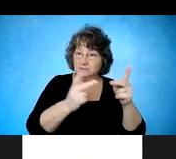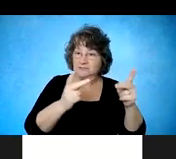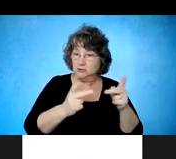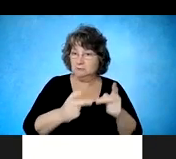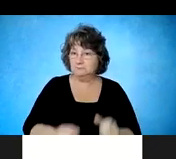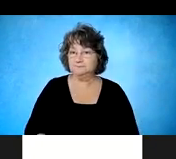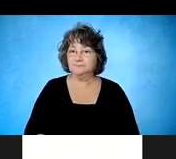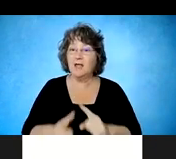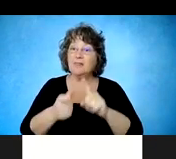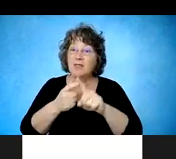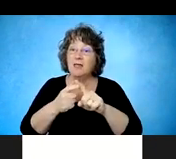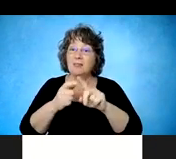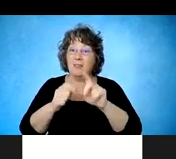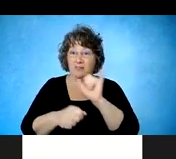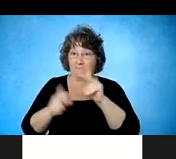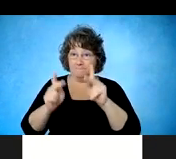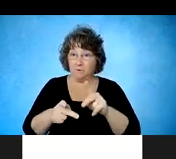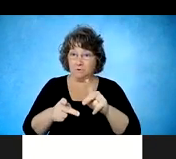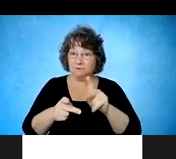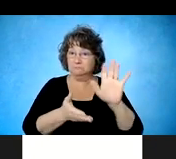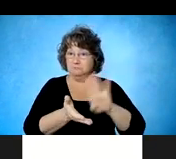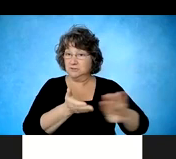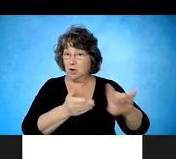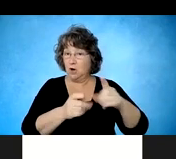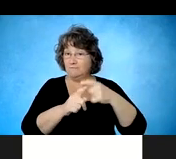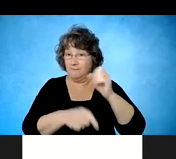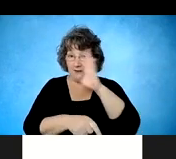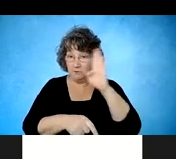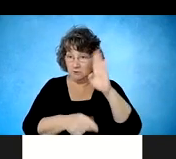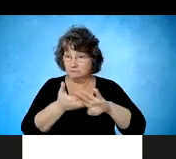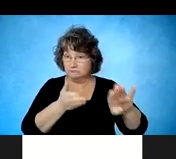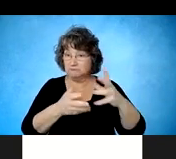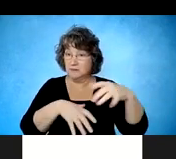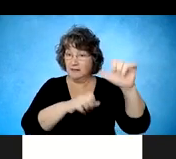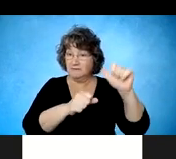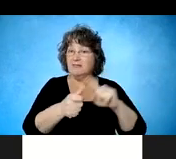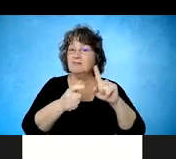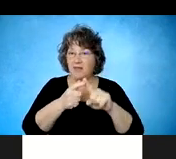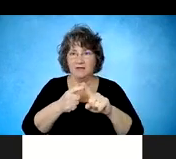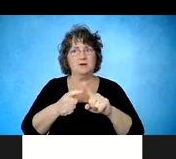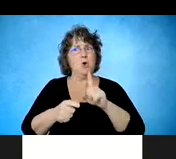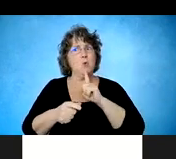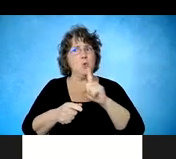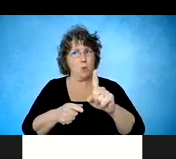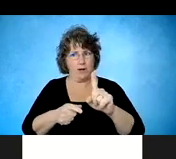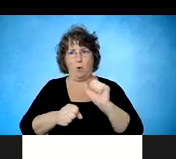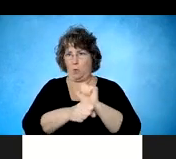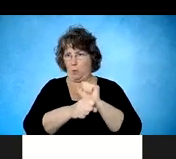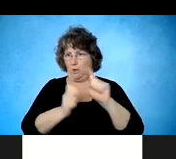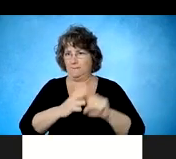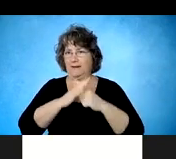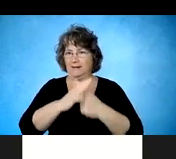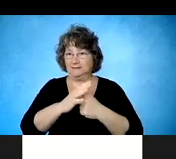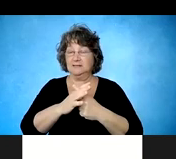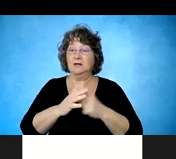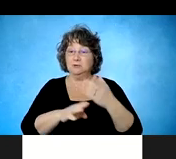discharges from the hospital. That's when a lot of the quote unquote legwork happens where we're planting seeds early, but then we have to continue